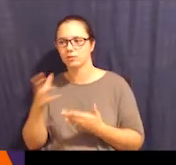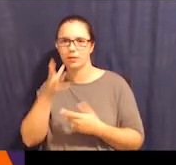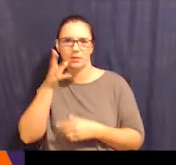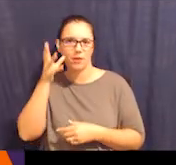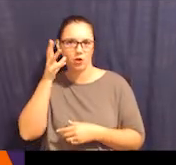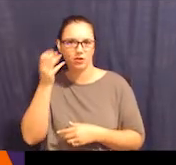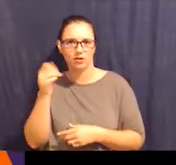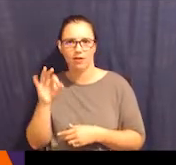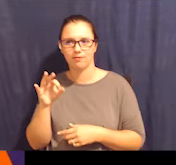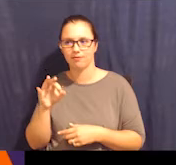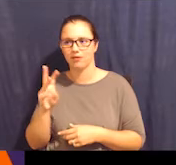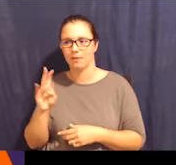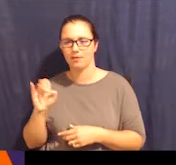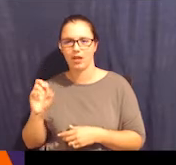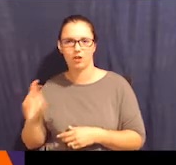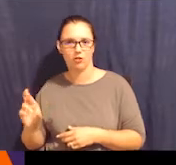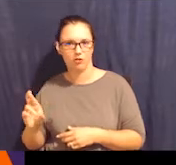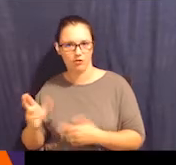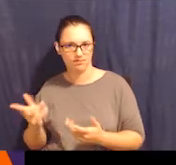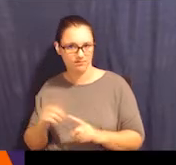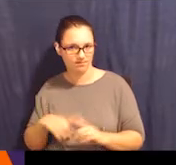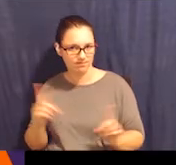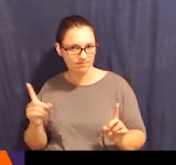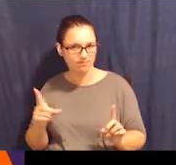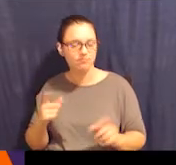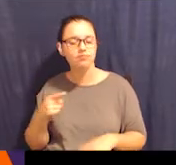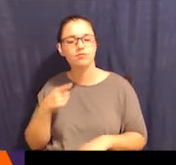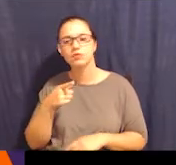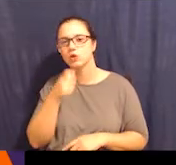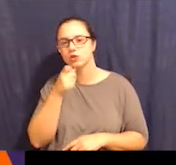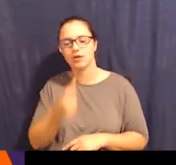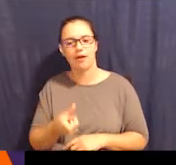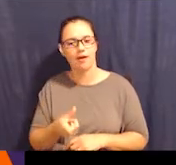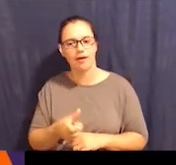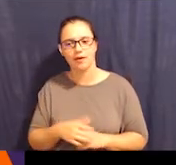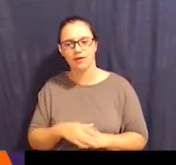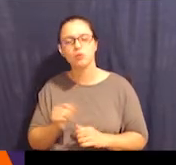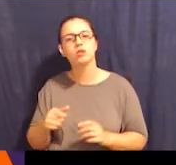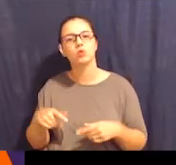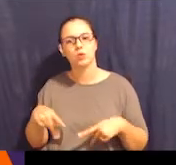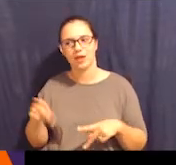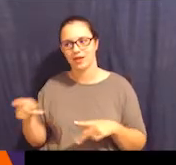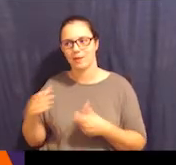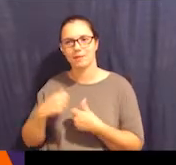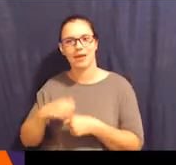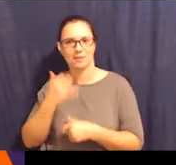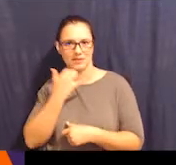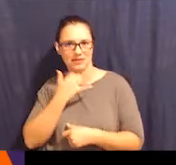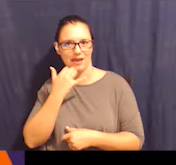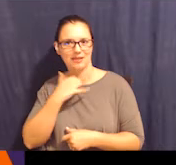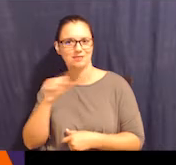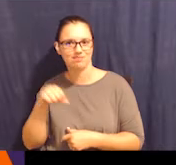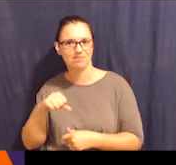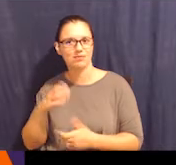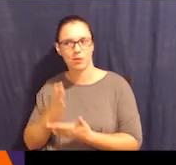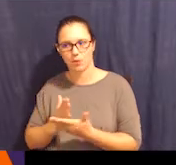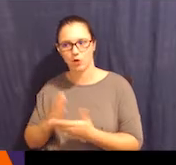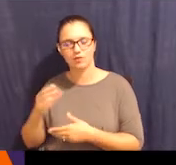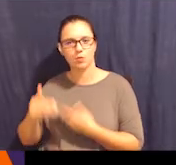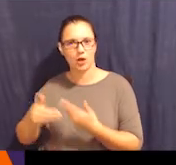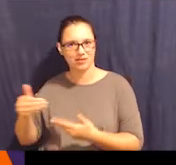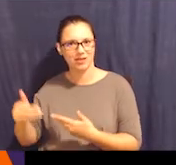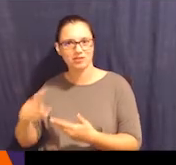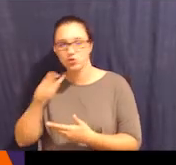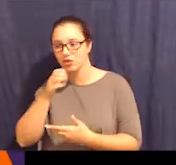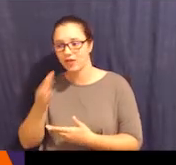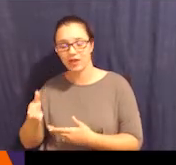being the parent of a minor, right? You need to let them make mistakes. That's part